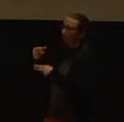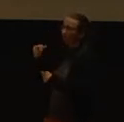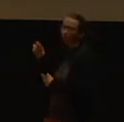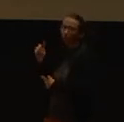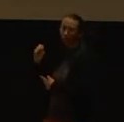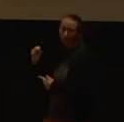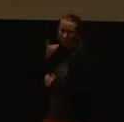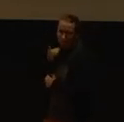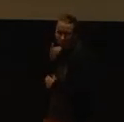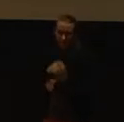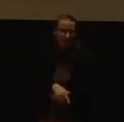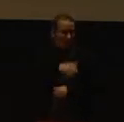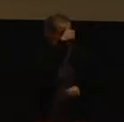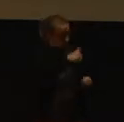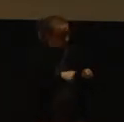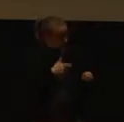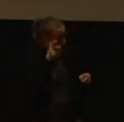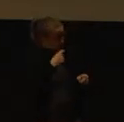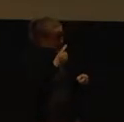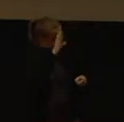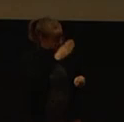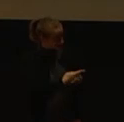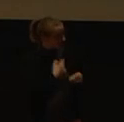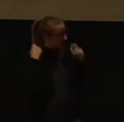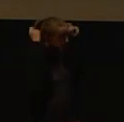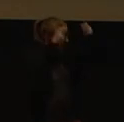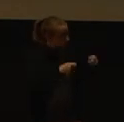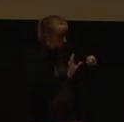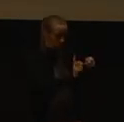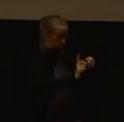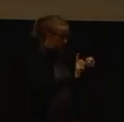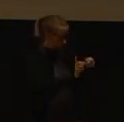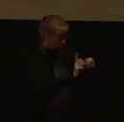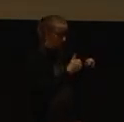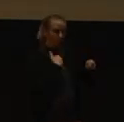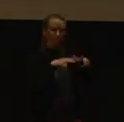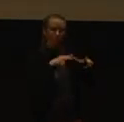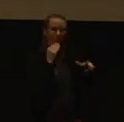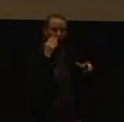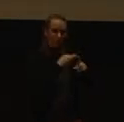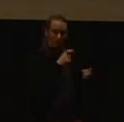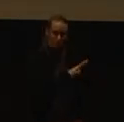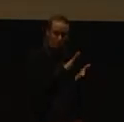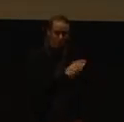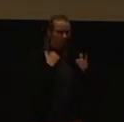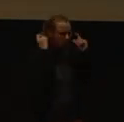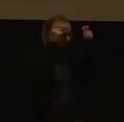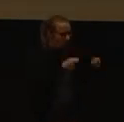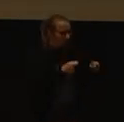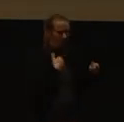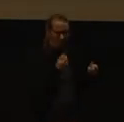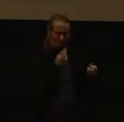Remember the time that I overheard you tell your son not to wear his hoodie up while he was walking home from school, and I couldn't understand why?